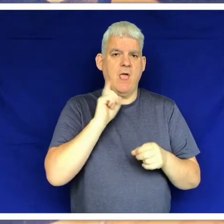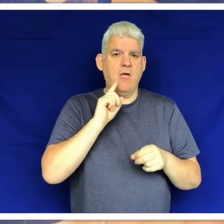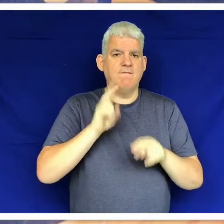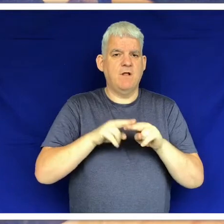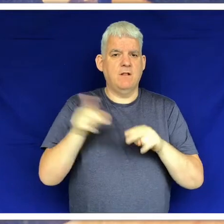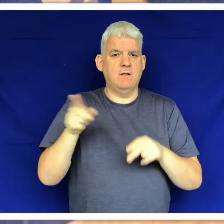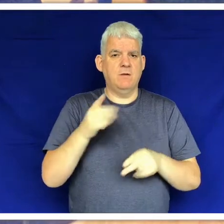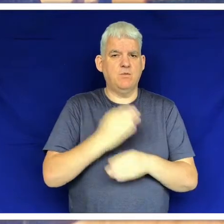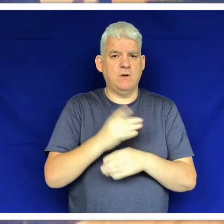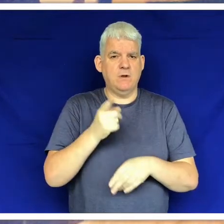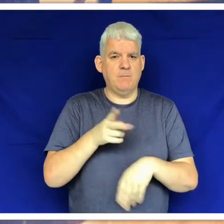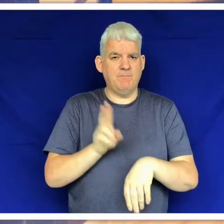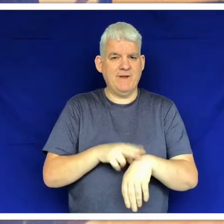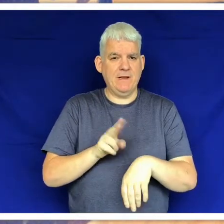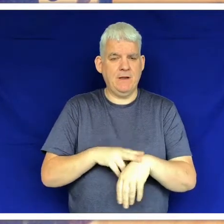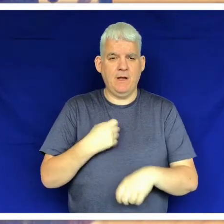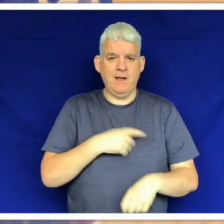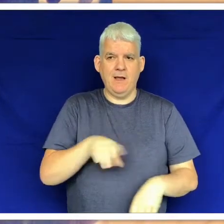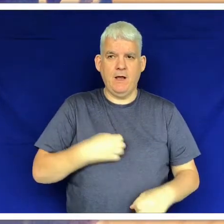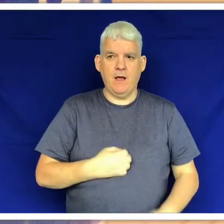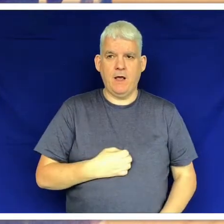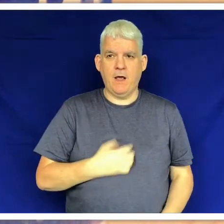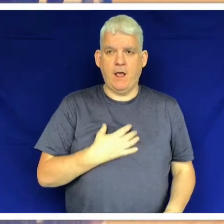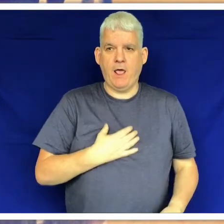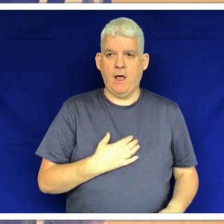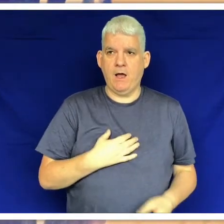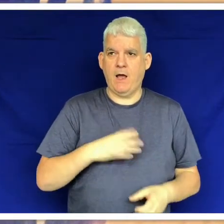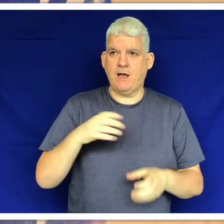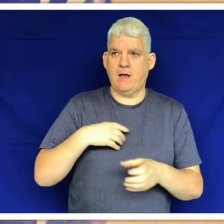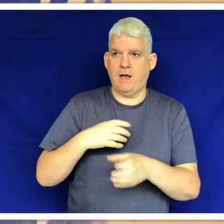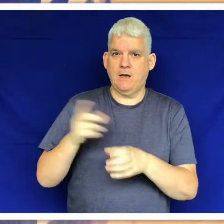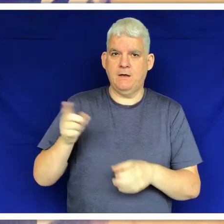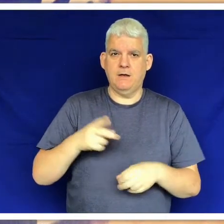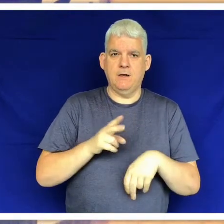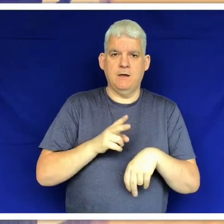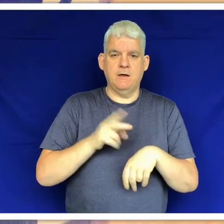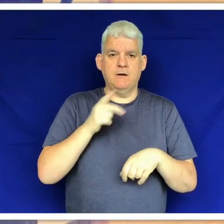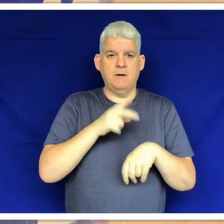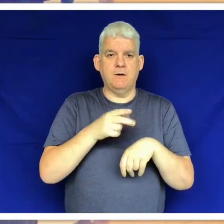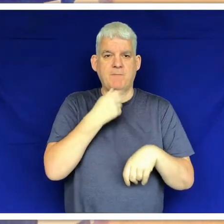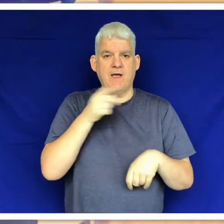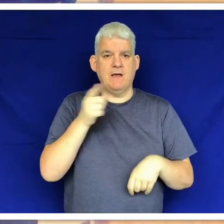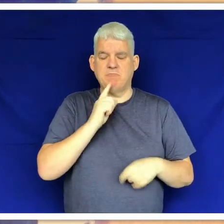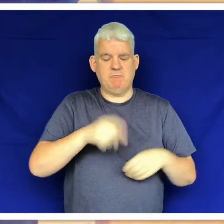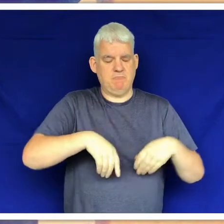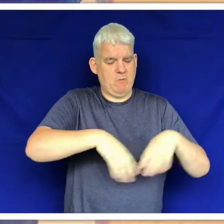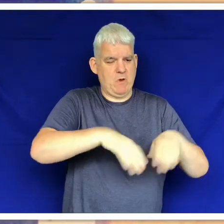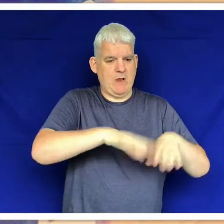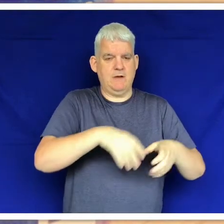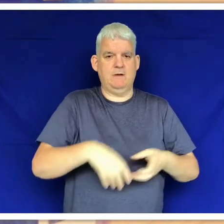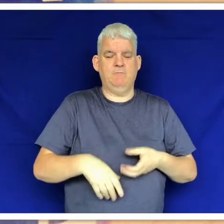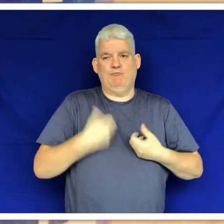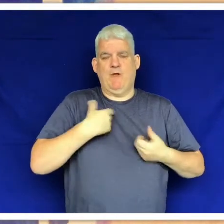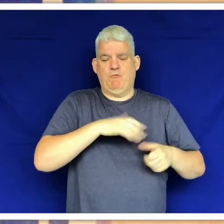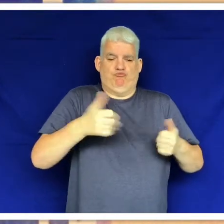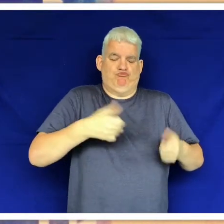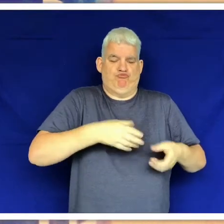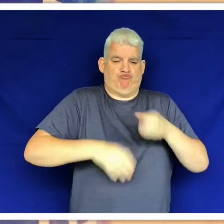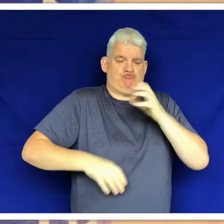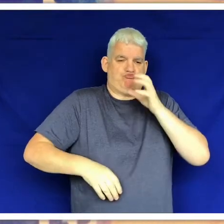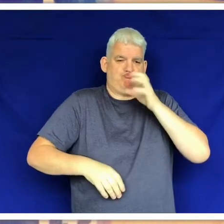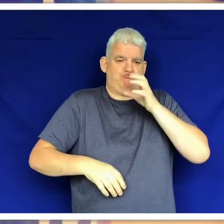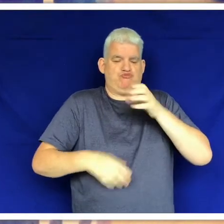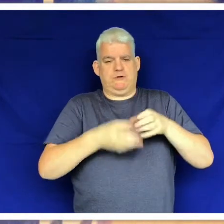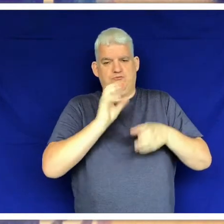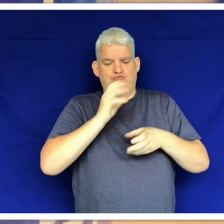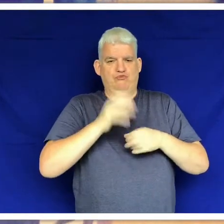What we didn't know was that the girl's father was a policeman. We were surprised by this and didn't know what to do and he said it's okay go